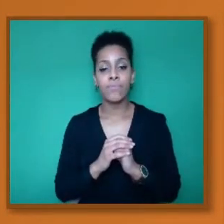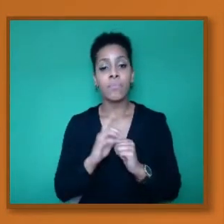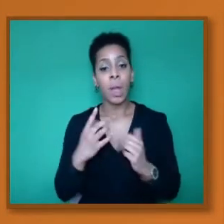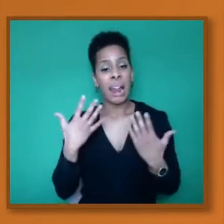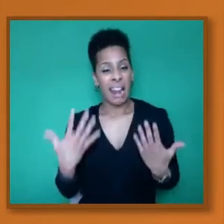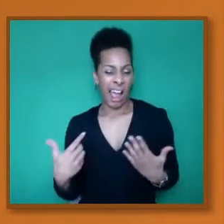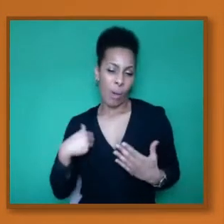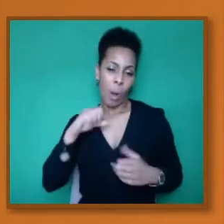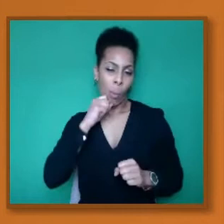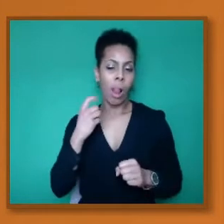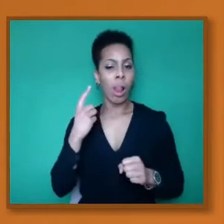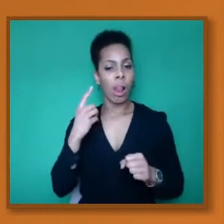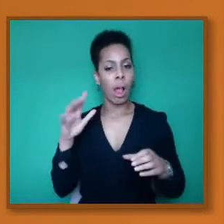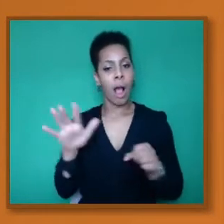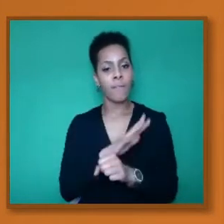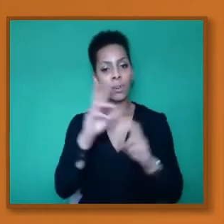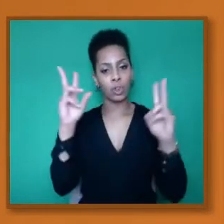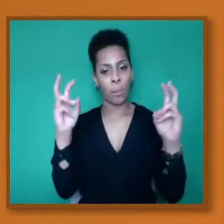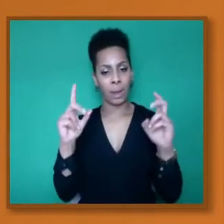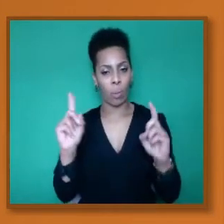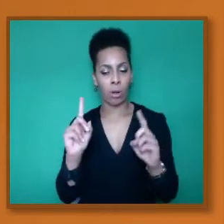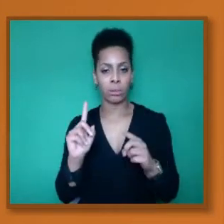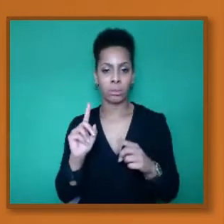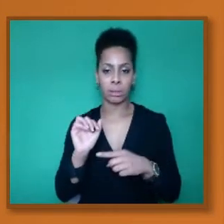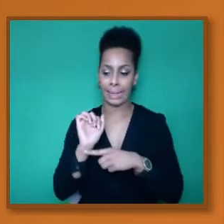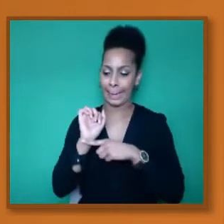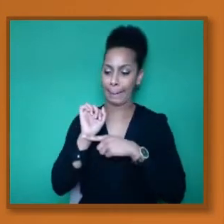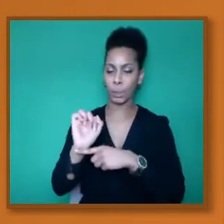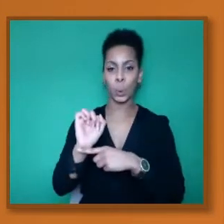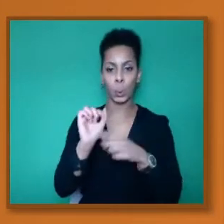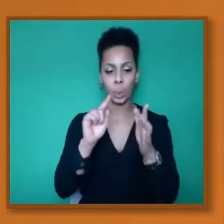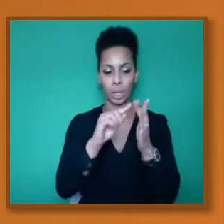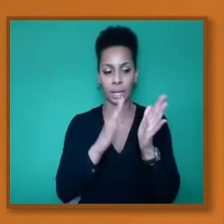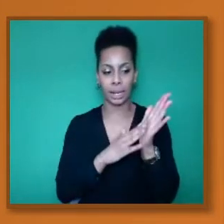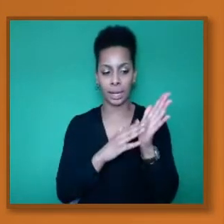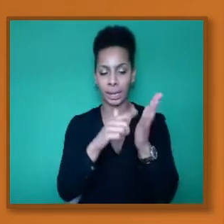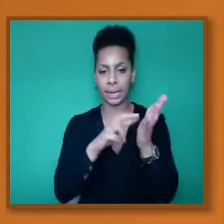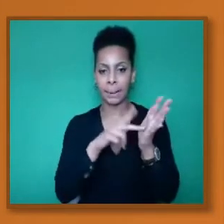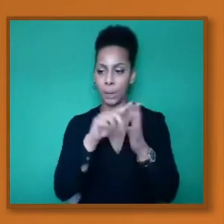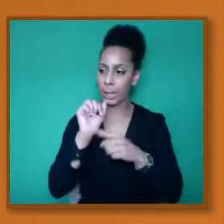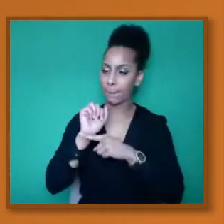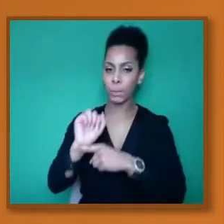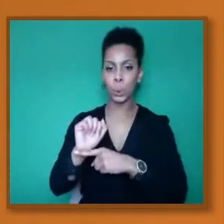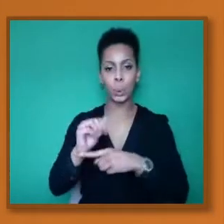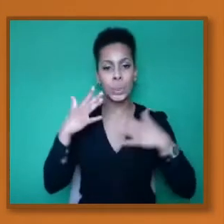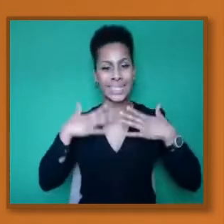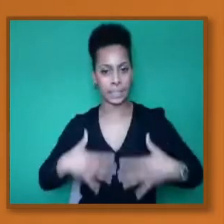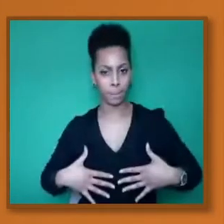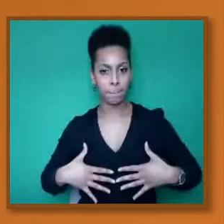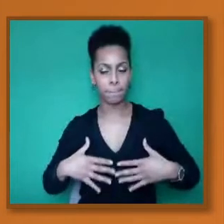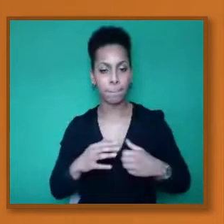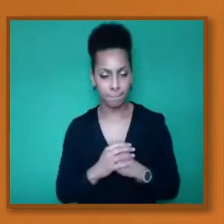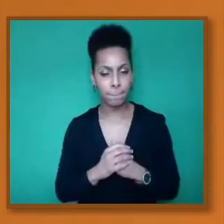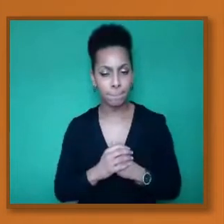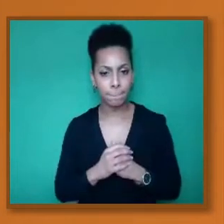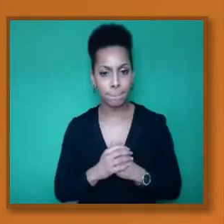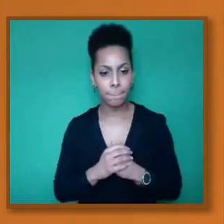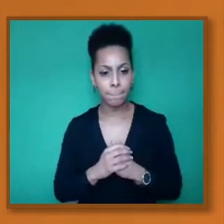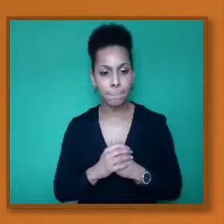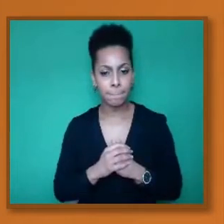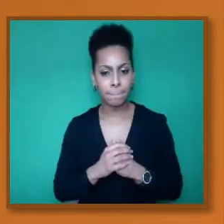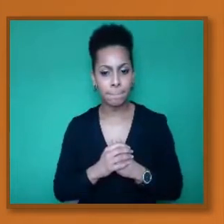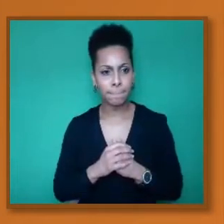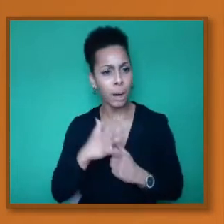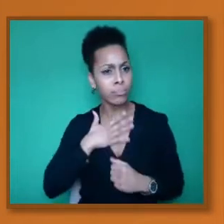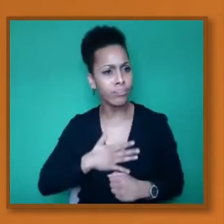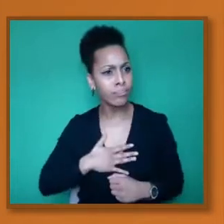slides, because I'm sure we're all familiar with the, the, I think the slides are up. Yeah,